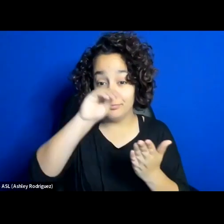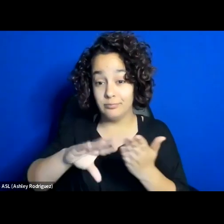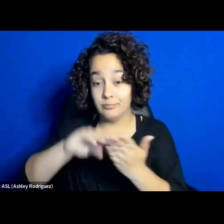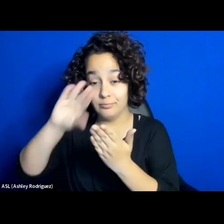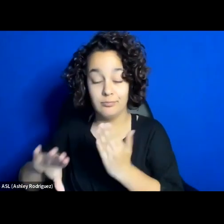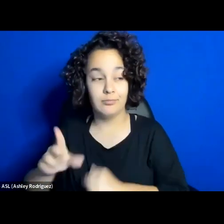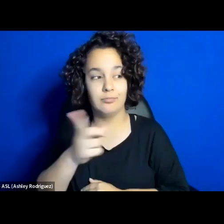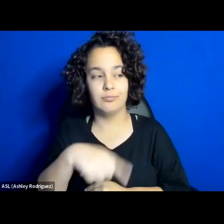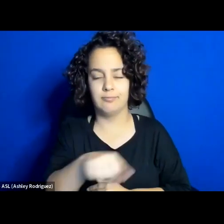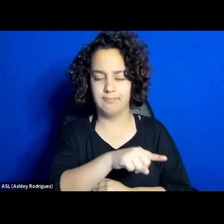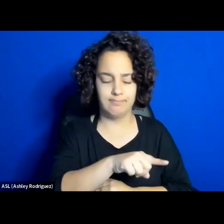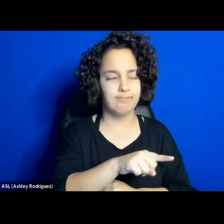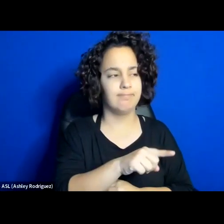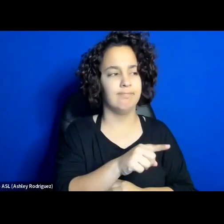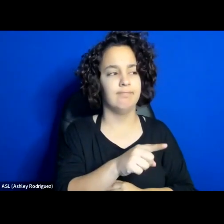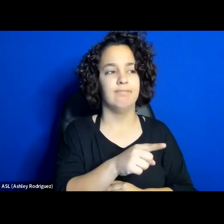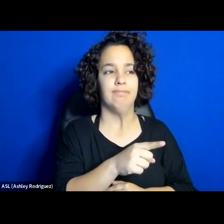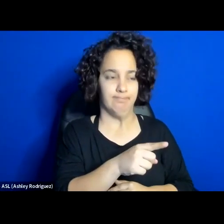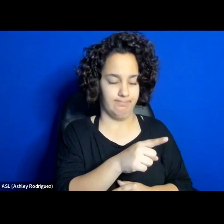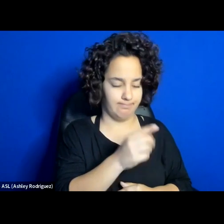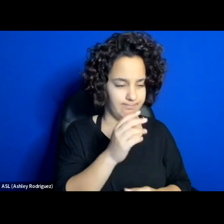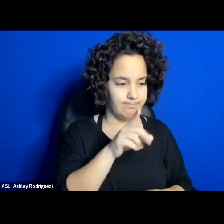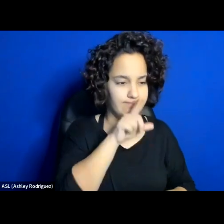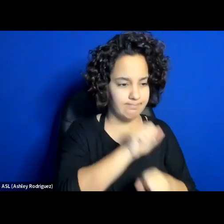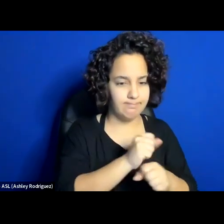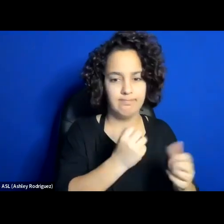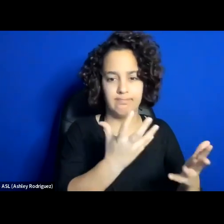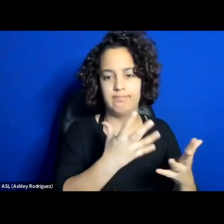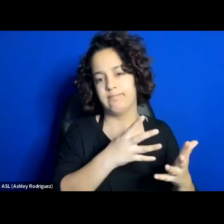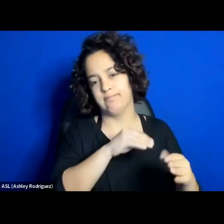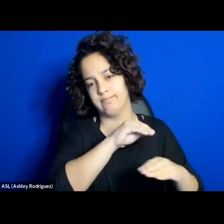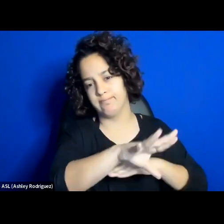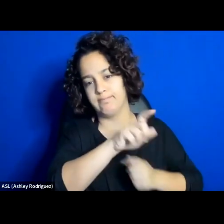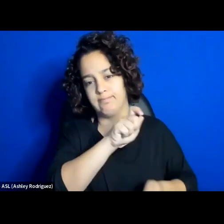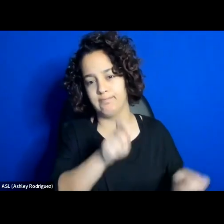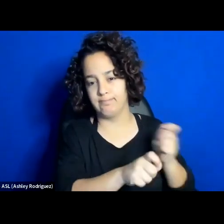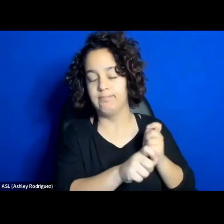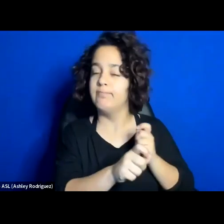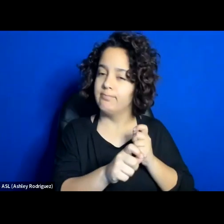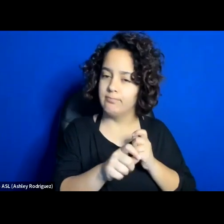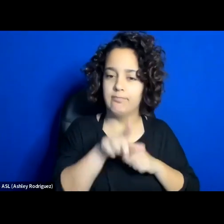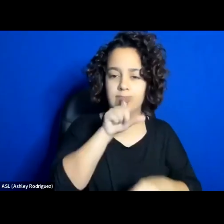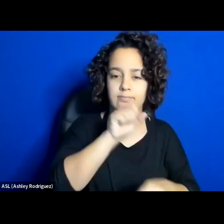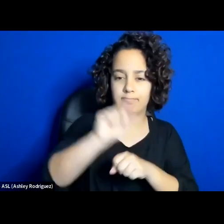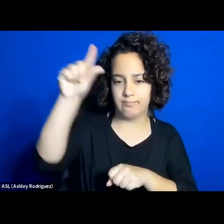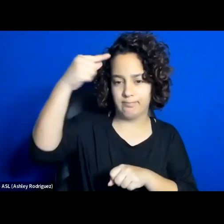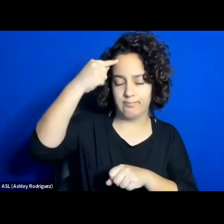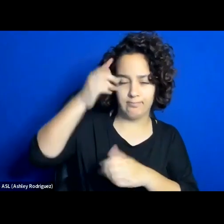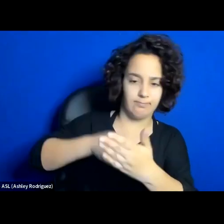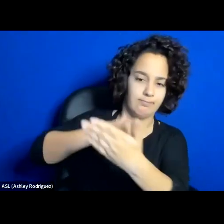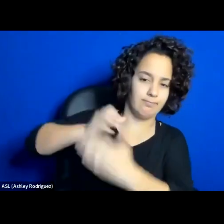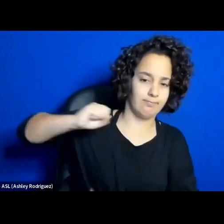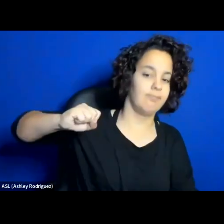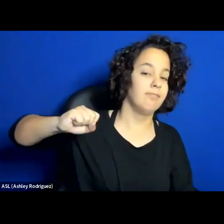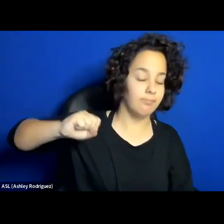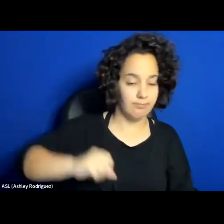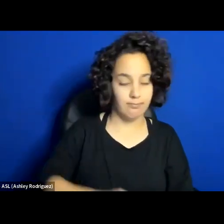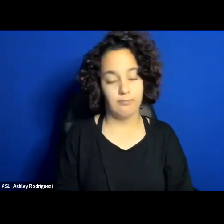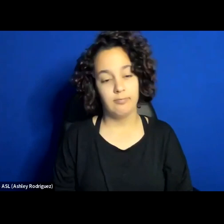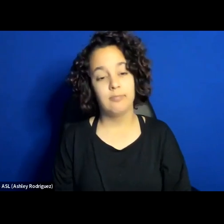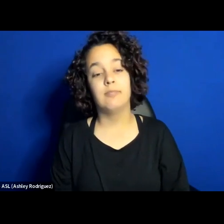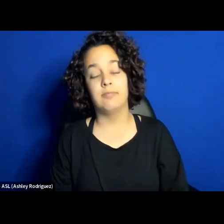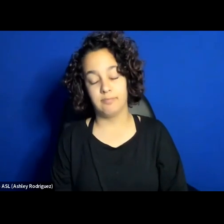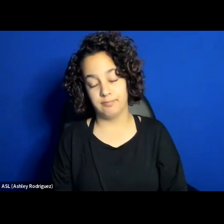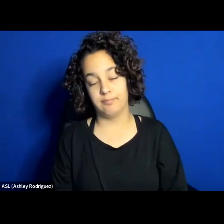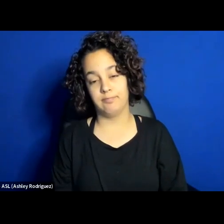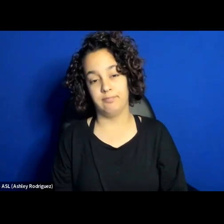ahead and trying to, you know, be defiant, formally speaking and also narratively speaking?